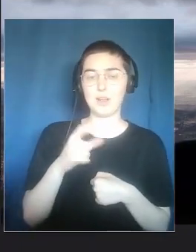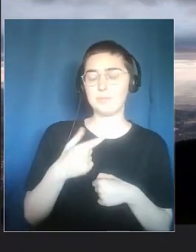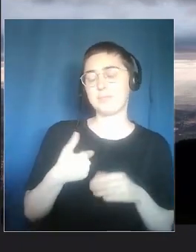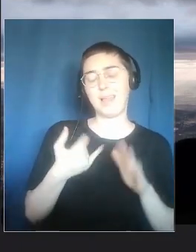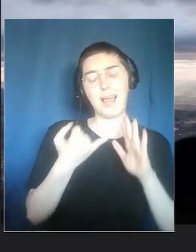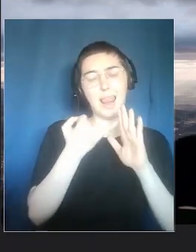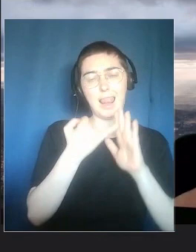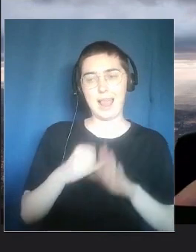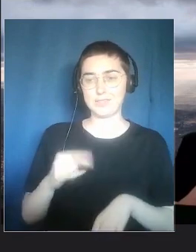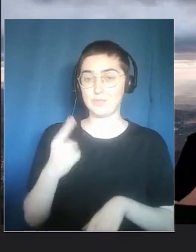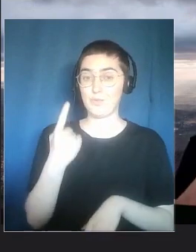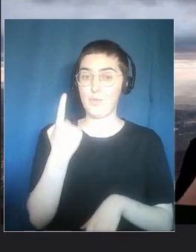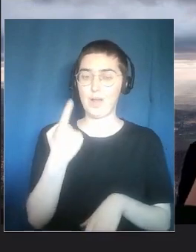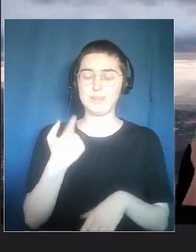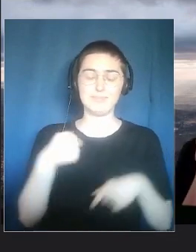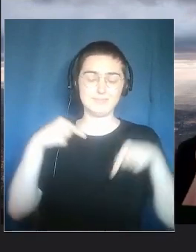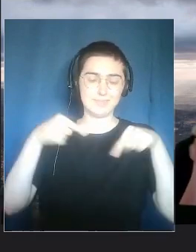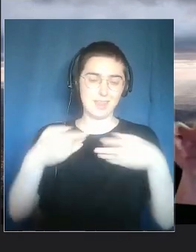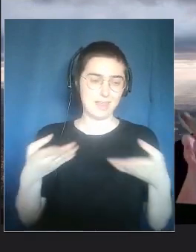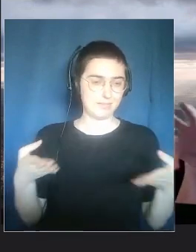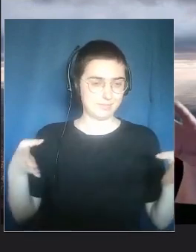Awesome. One last thing.